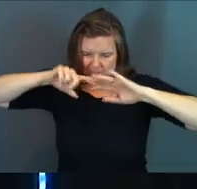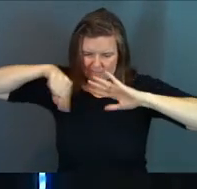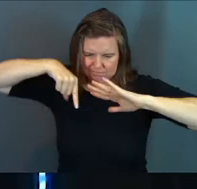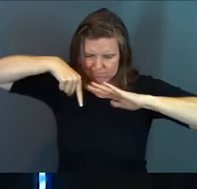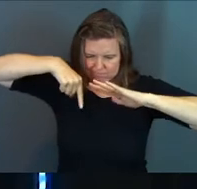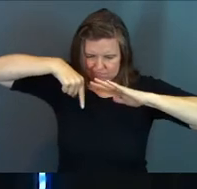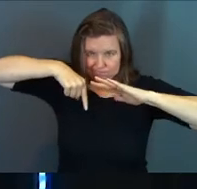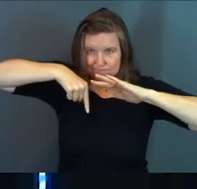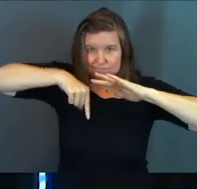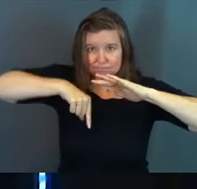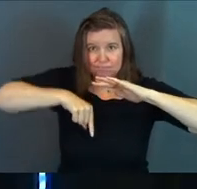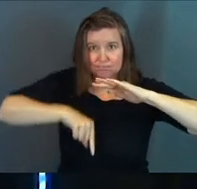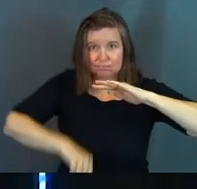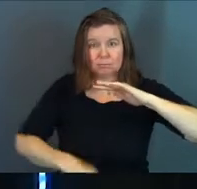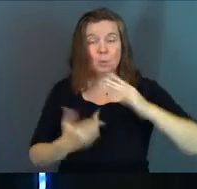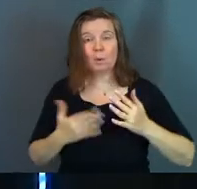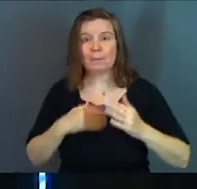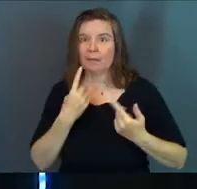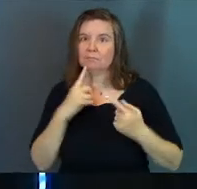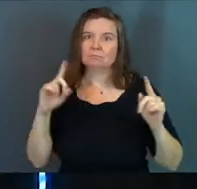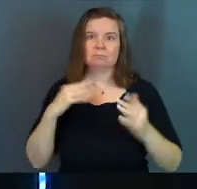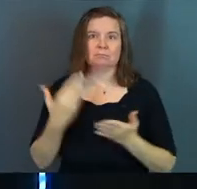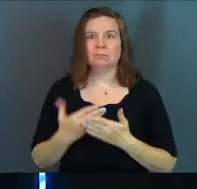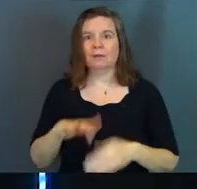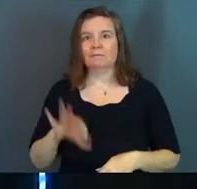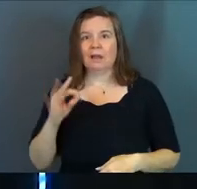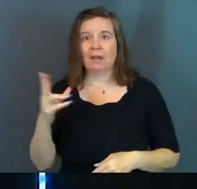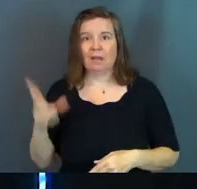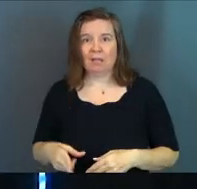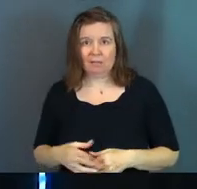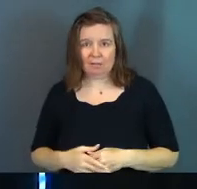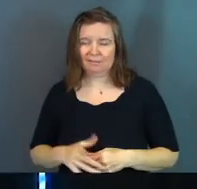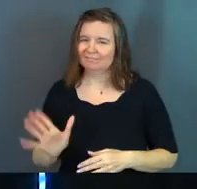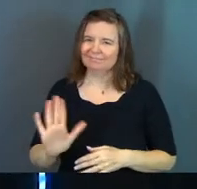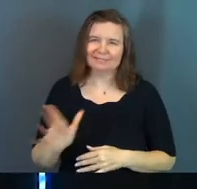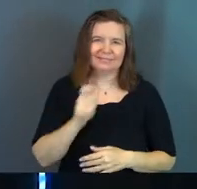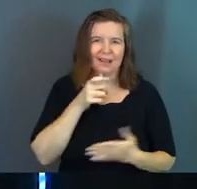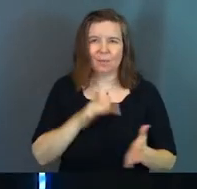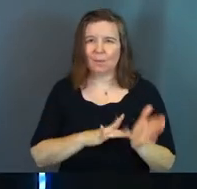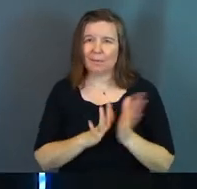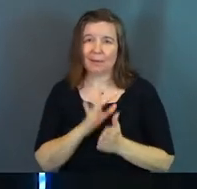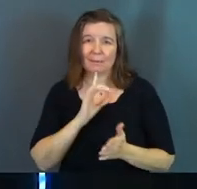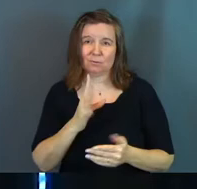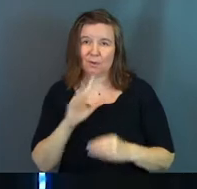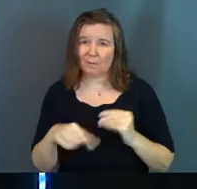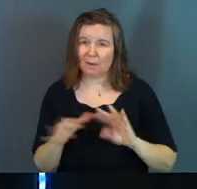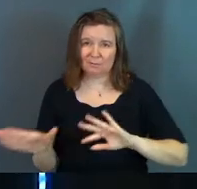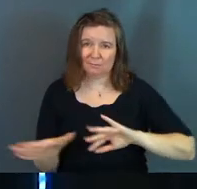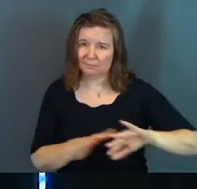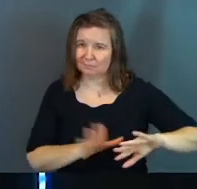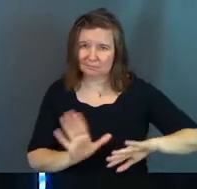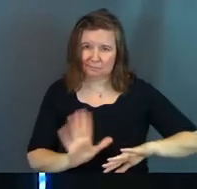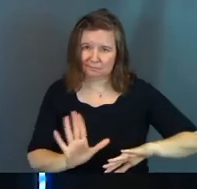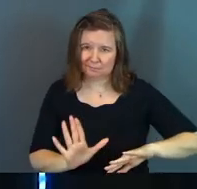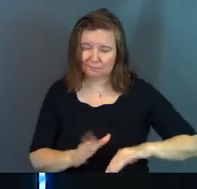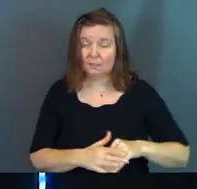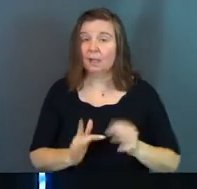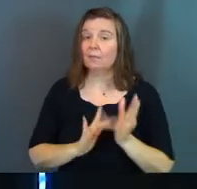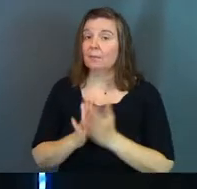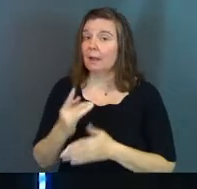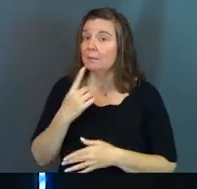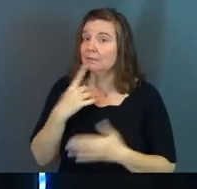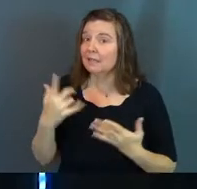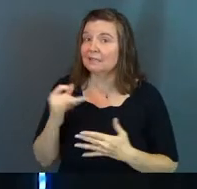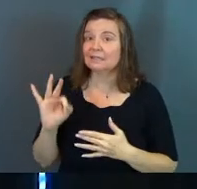into the earth's crust deep enough, we might eventually find hell. But that's not the way the Bible actually talks about this. The Bible